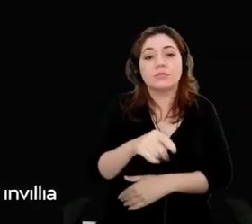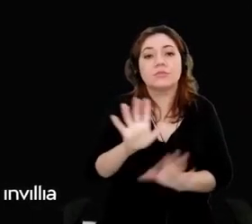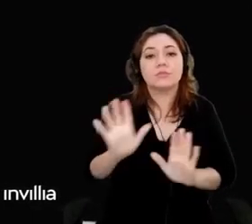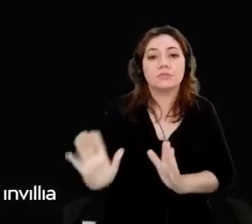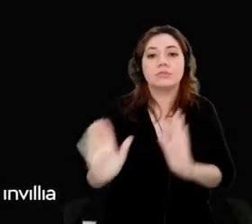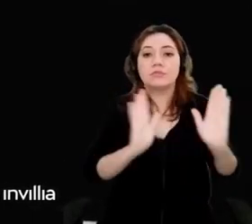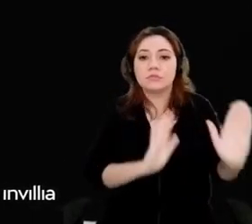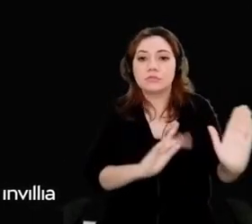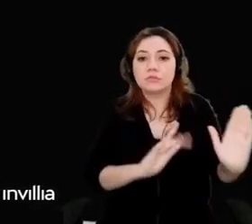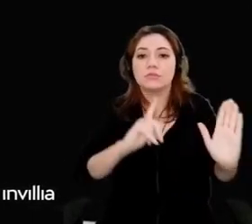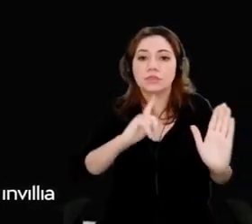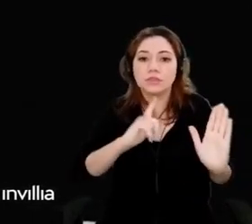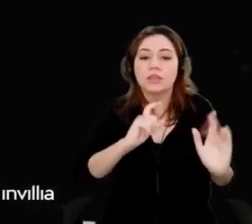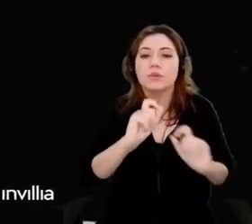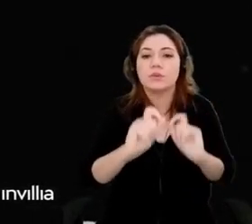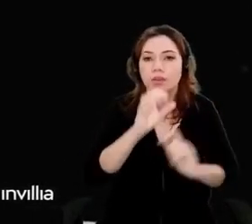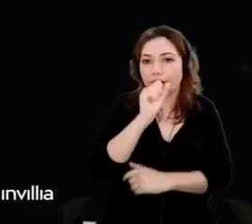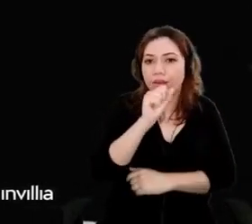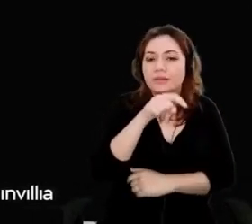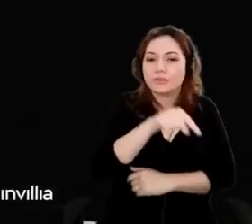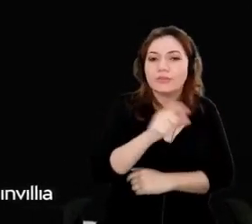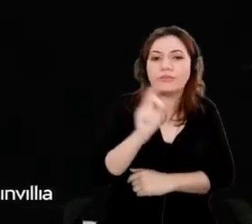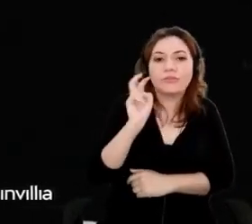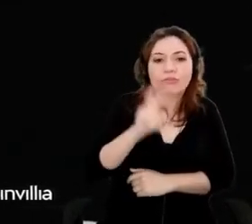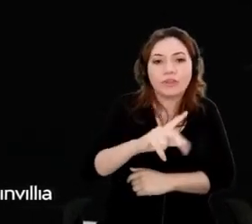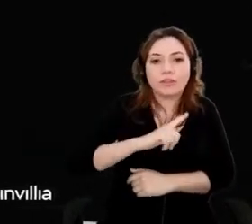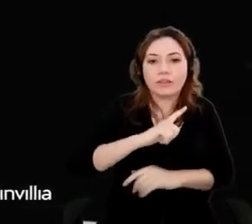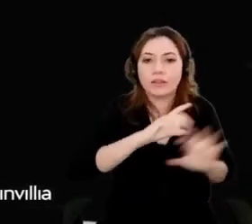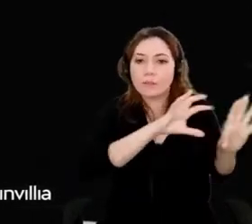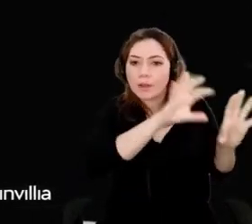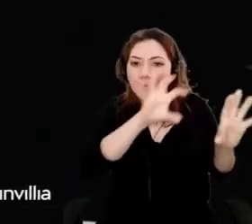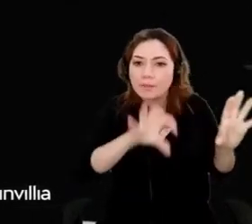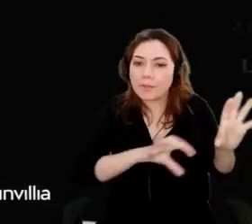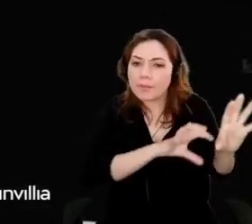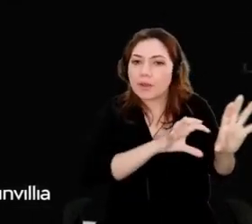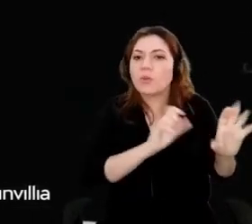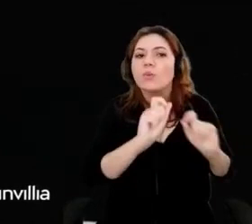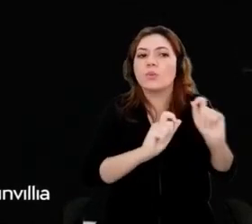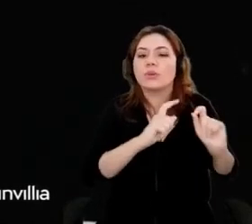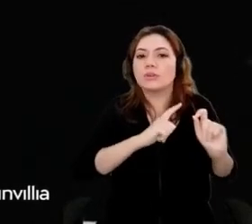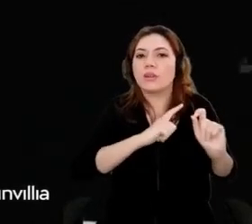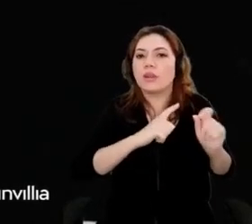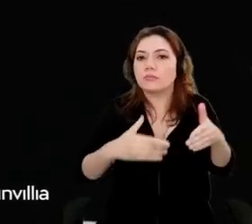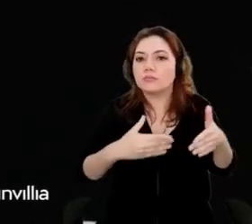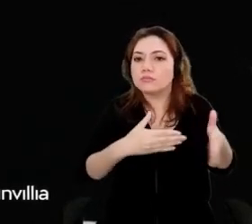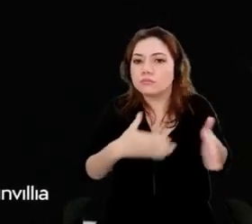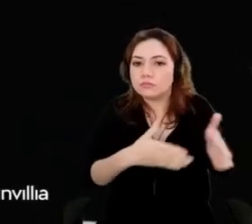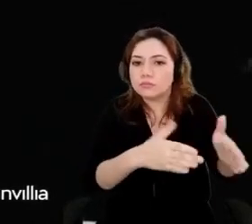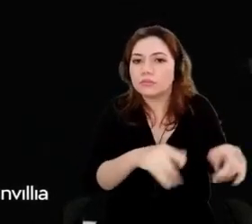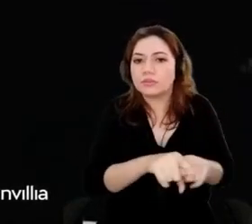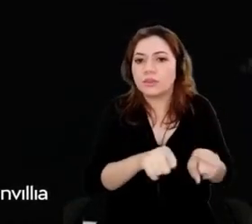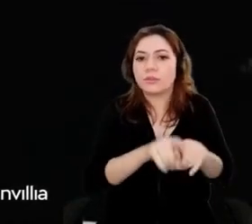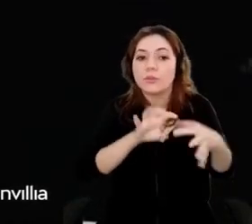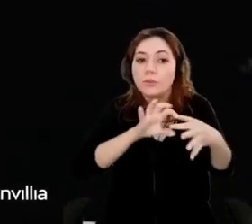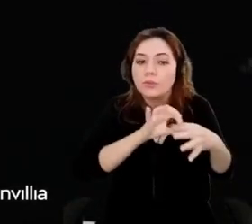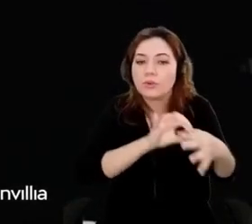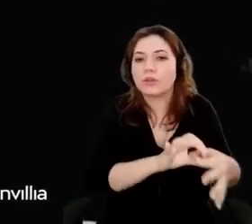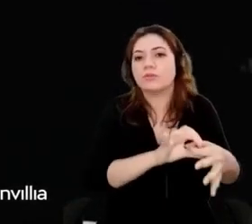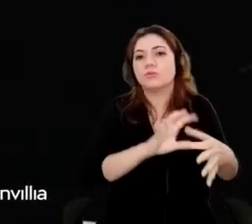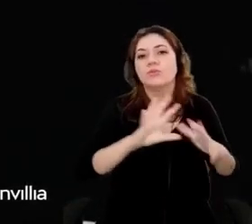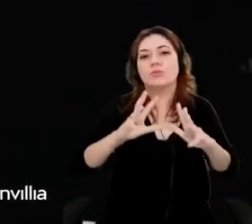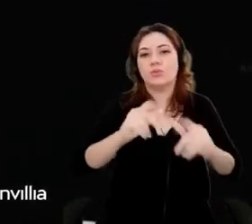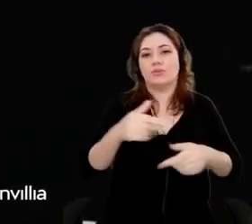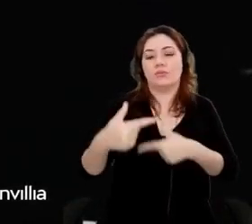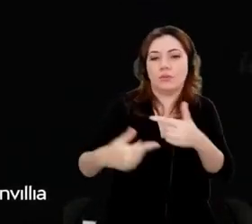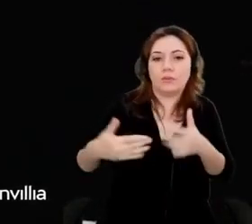support the overall journey and keep the context during the whole flow. So, the context is maintained